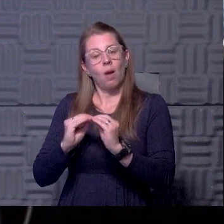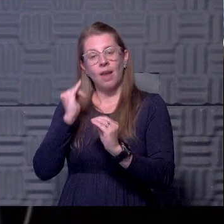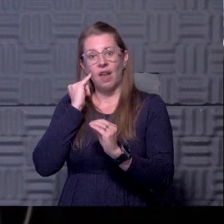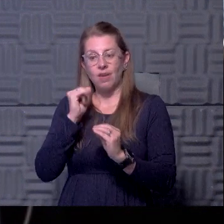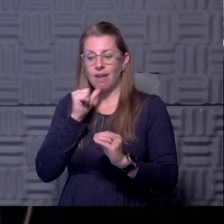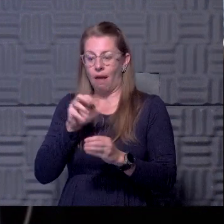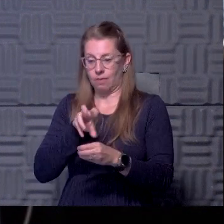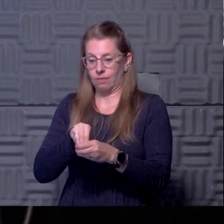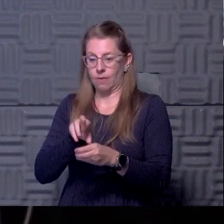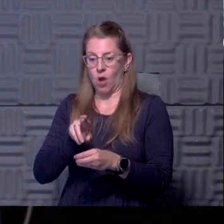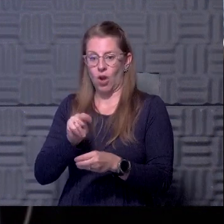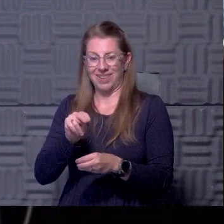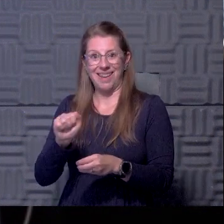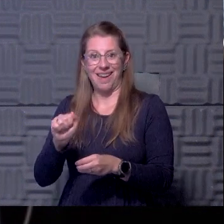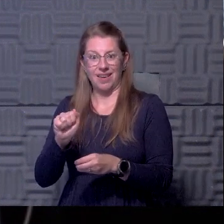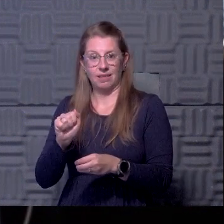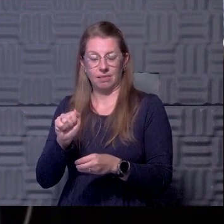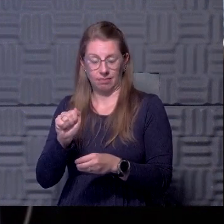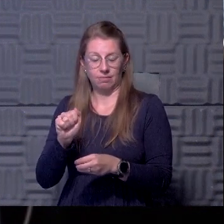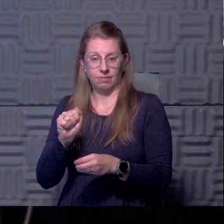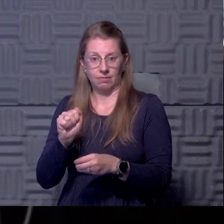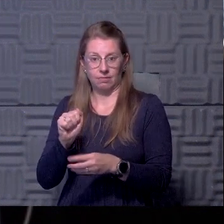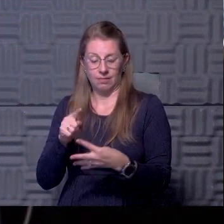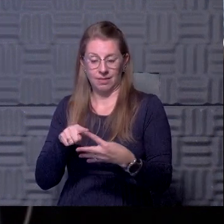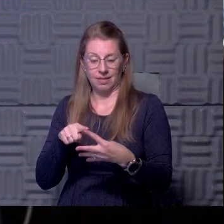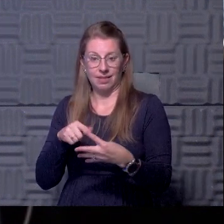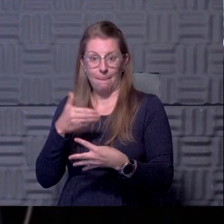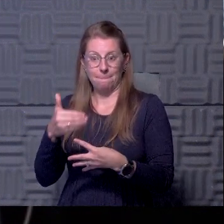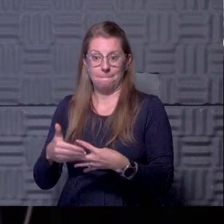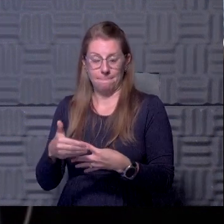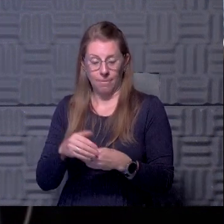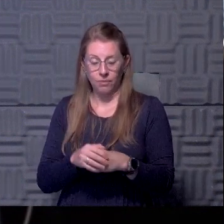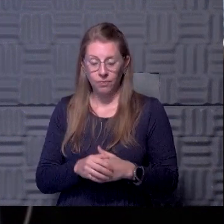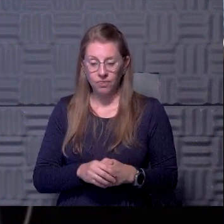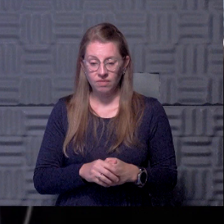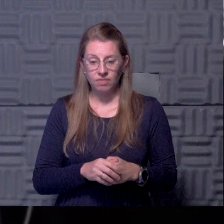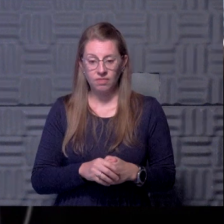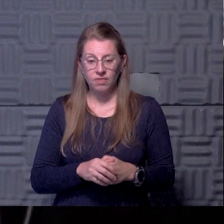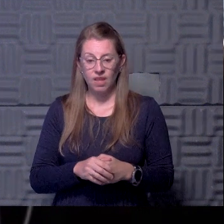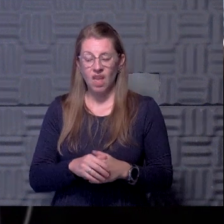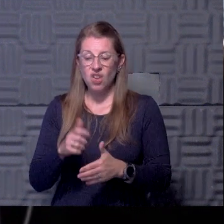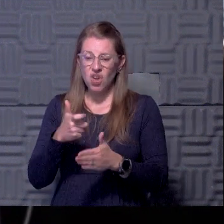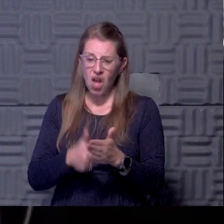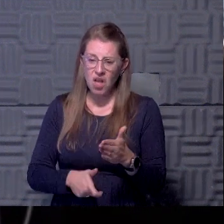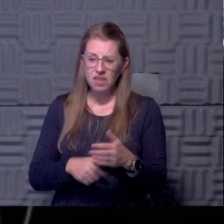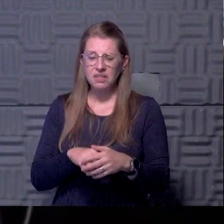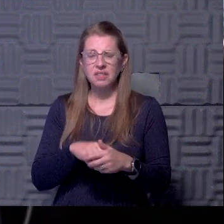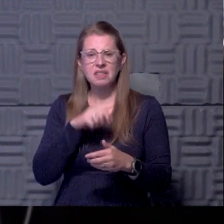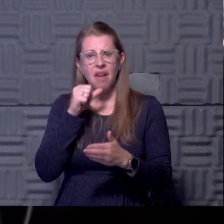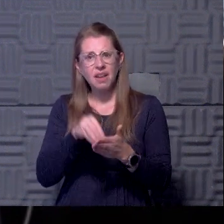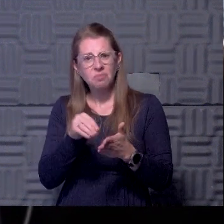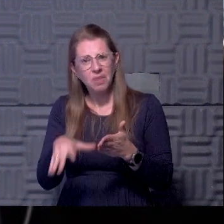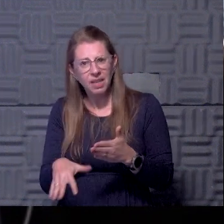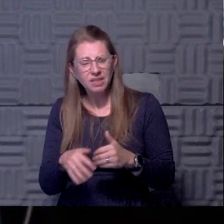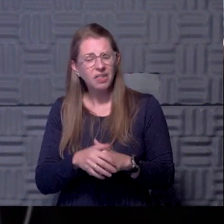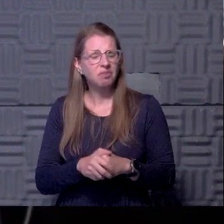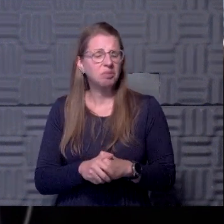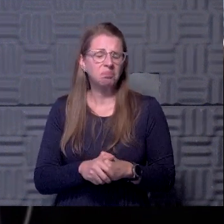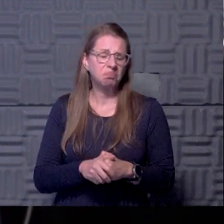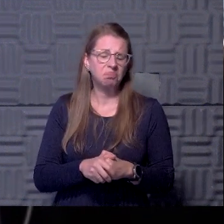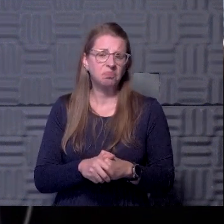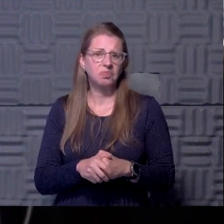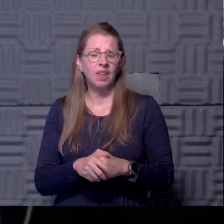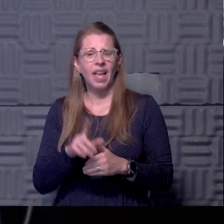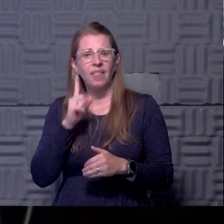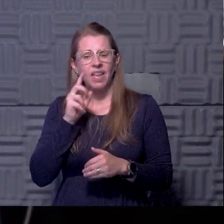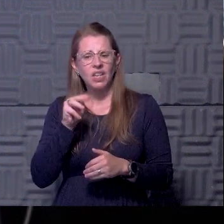RNA, uh, step. It's not really a big piece of the, of the cost chain. I think that's been a little misrepresented on, on